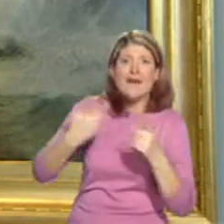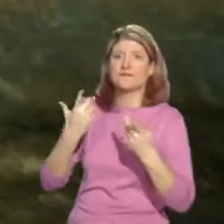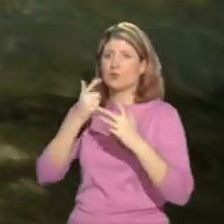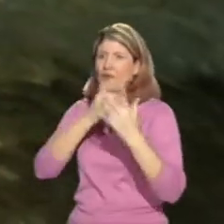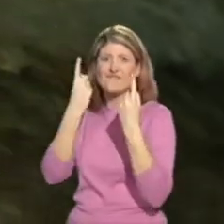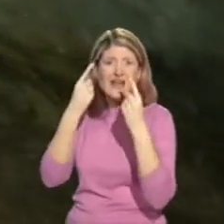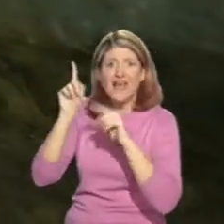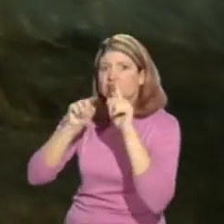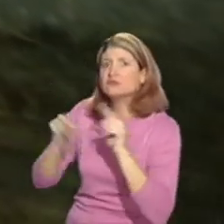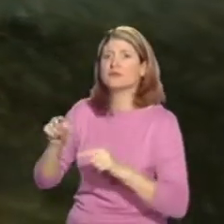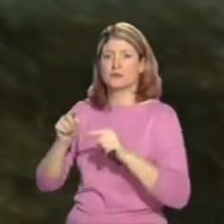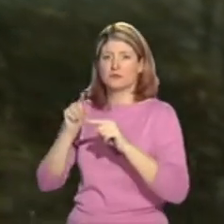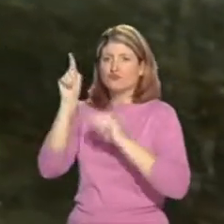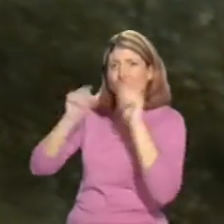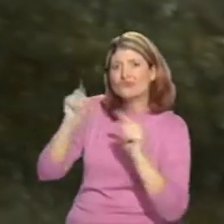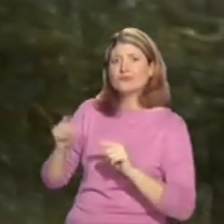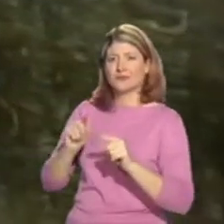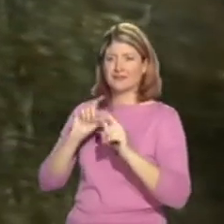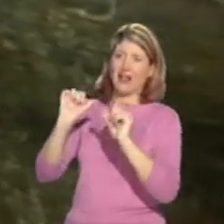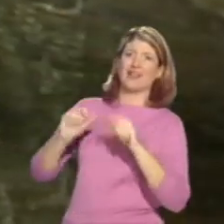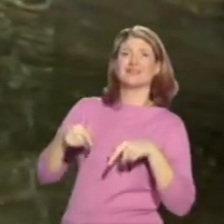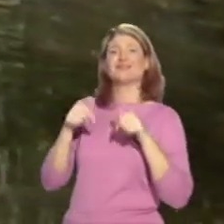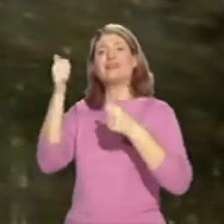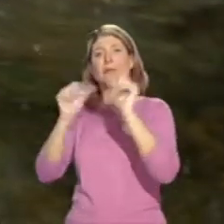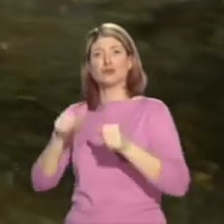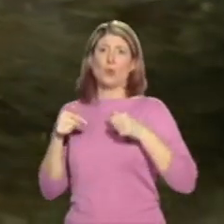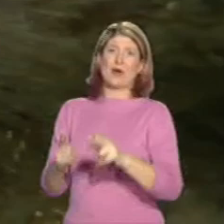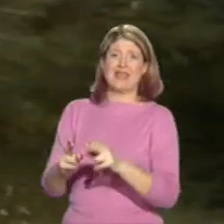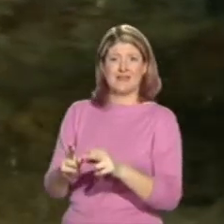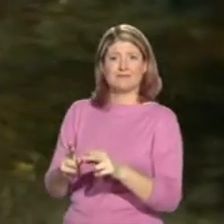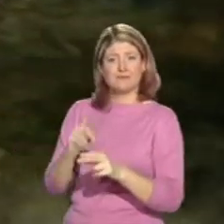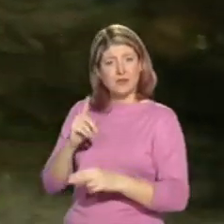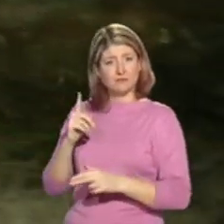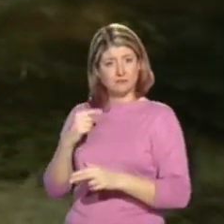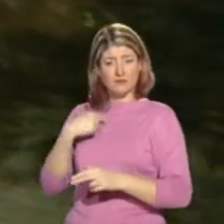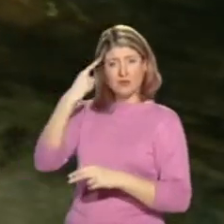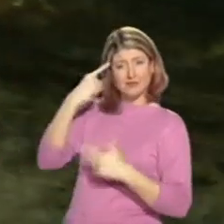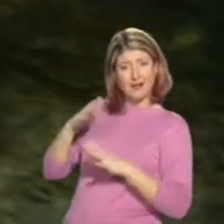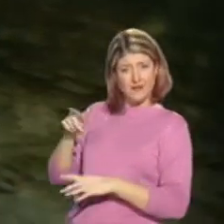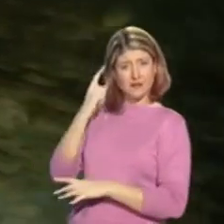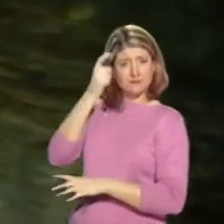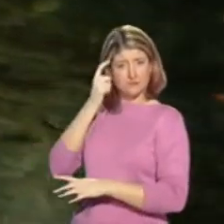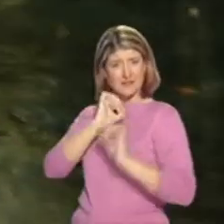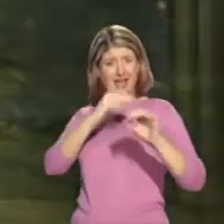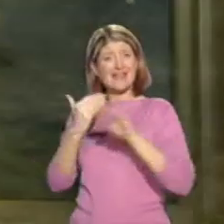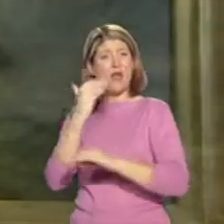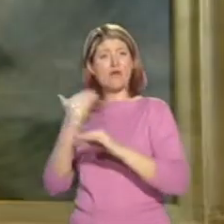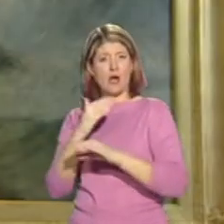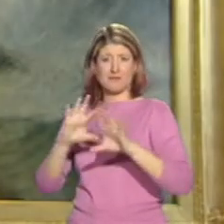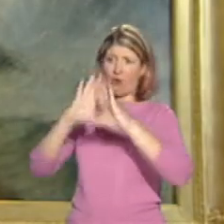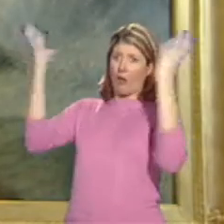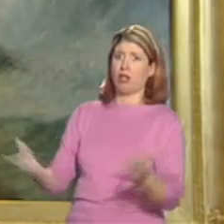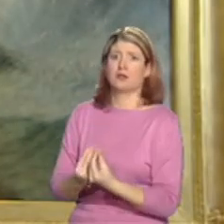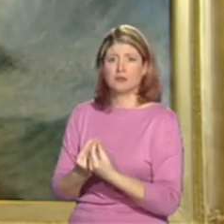drag the paint across, in a sculptural way. And what we're left with, I think, is a feeling that a career has come full circle. We're back where we